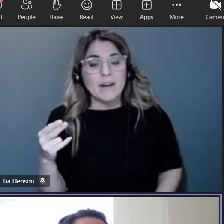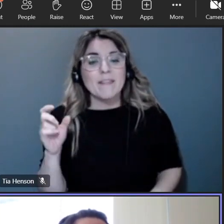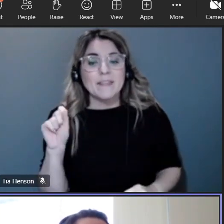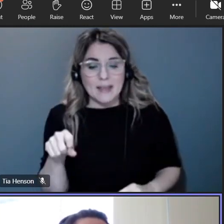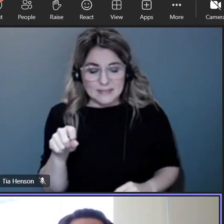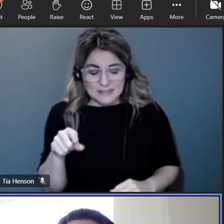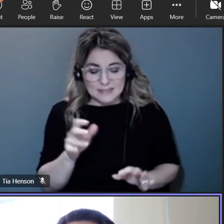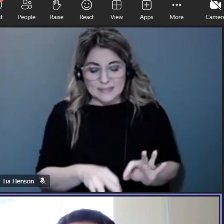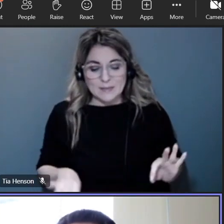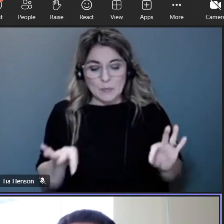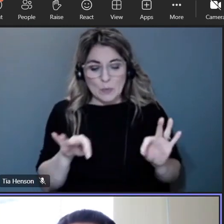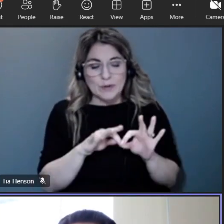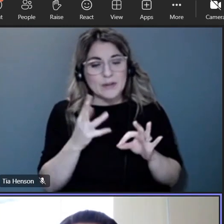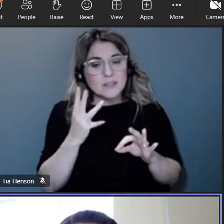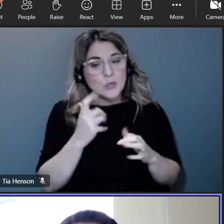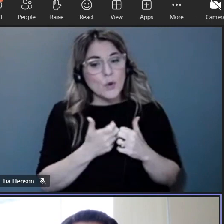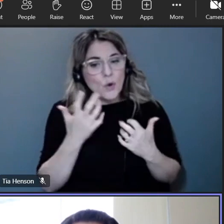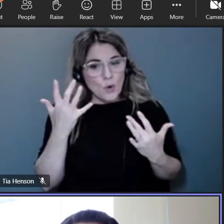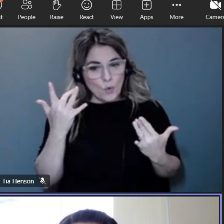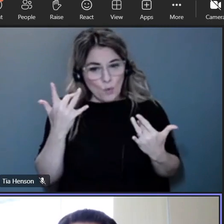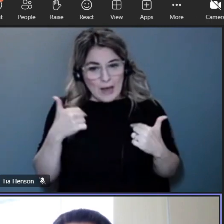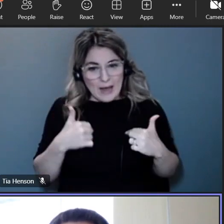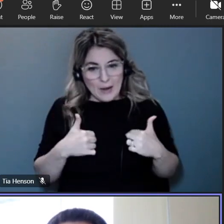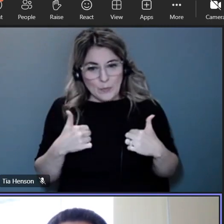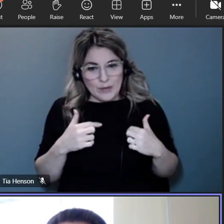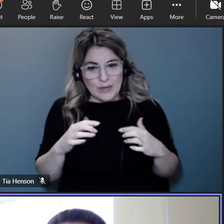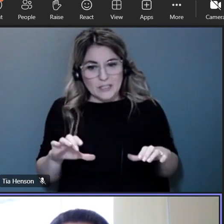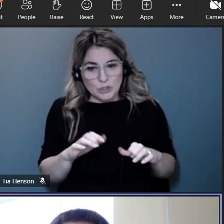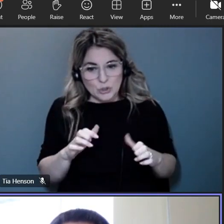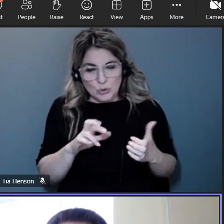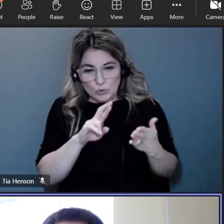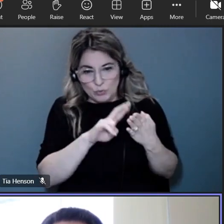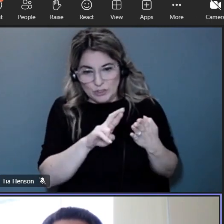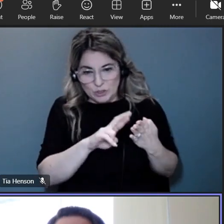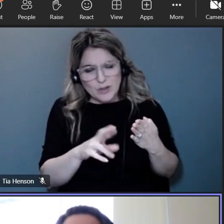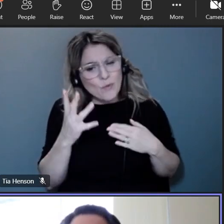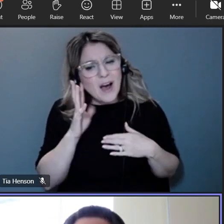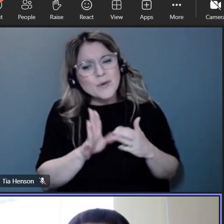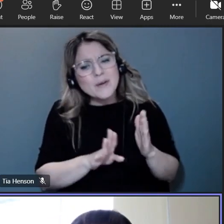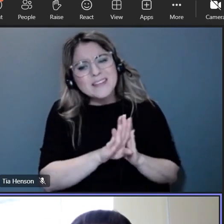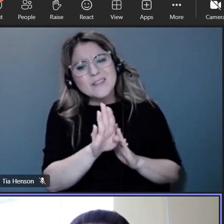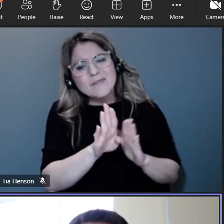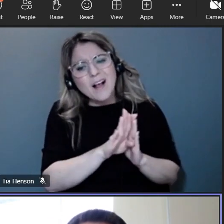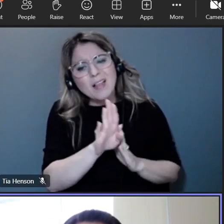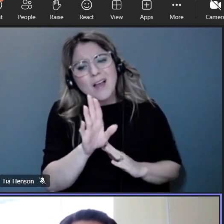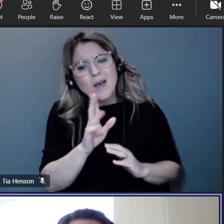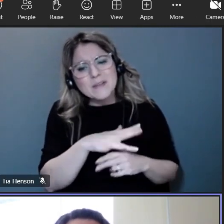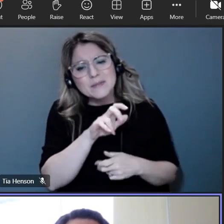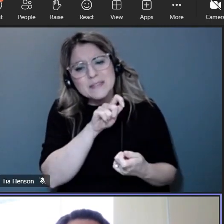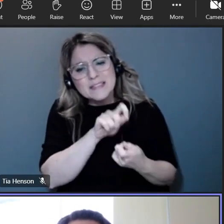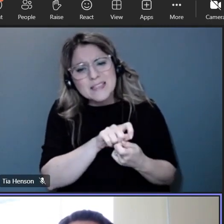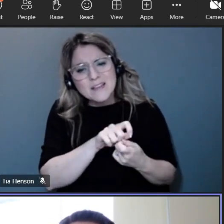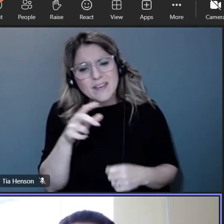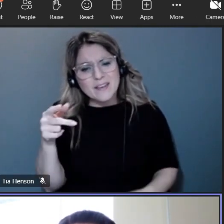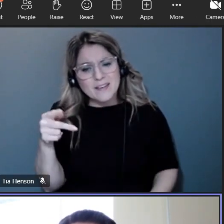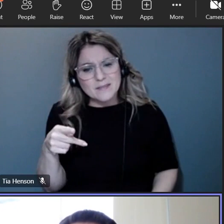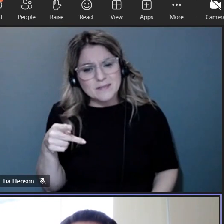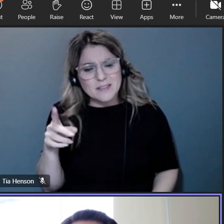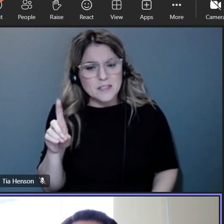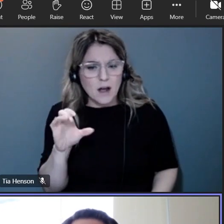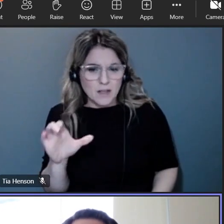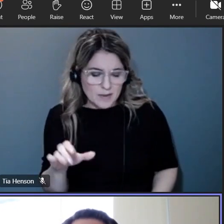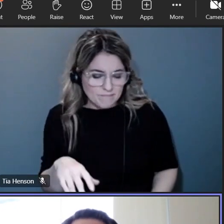sort of think about why we do research and sort of develop these sort of documents and they're kind of different purposes depending upon sort of